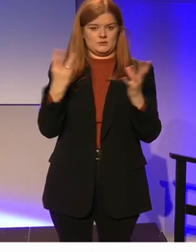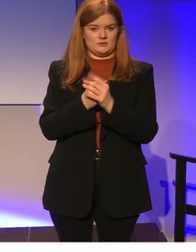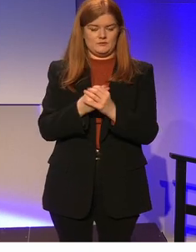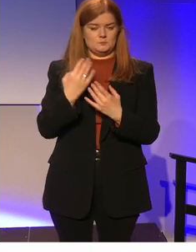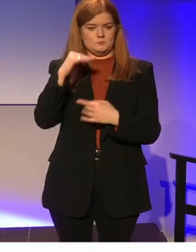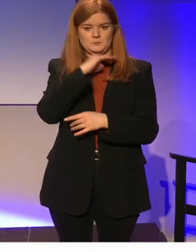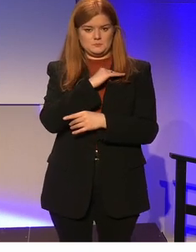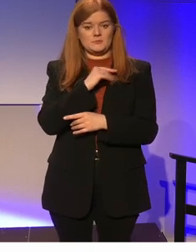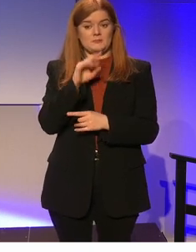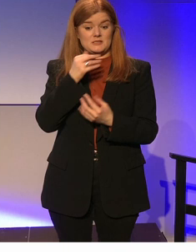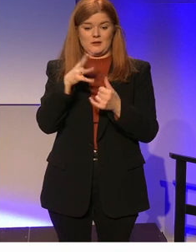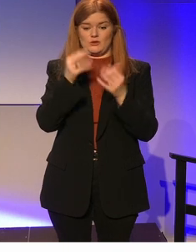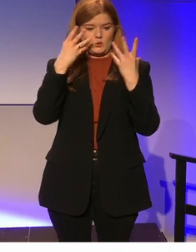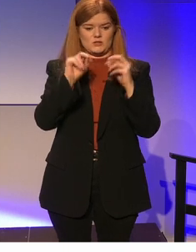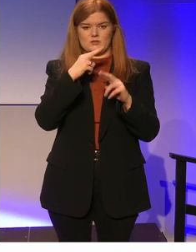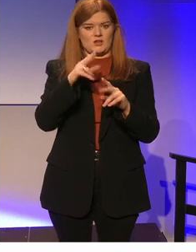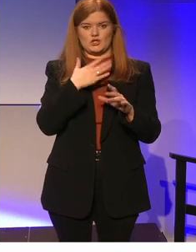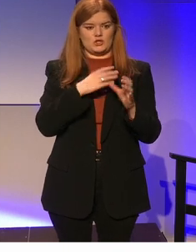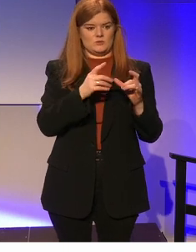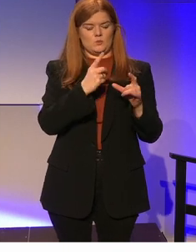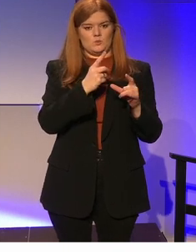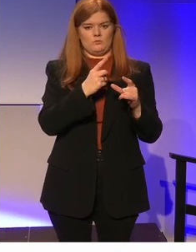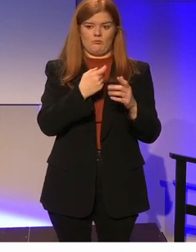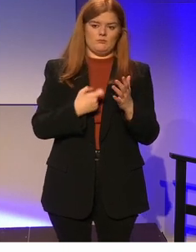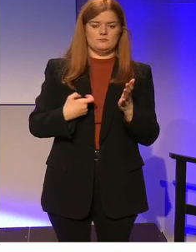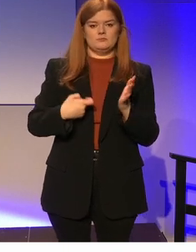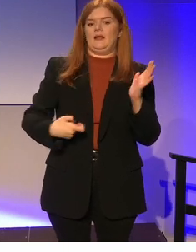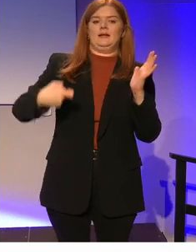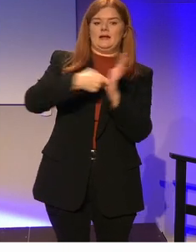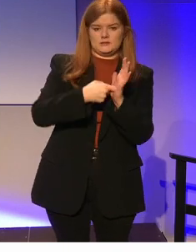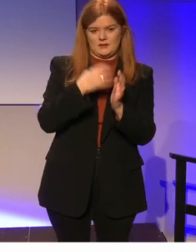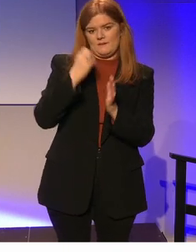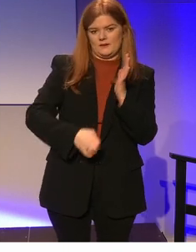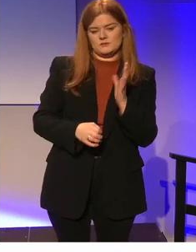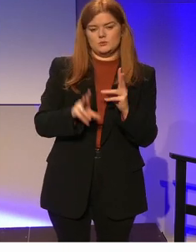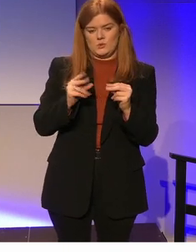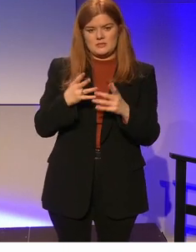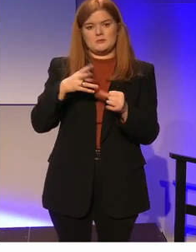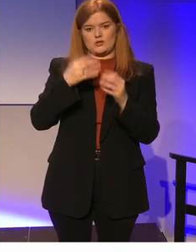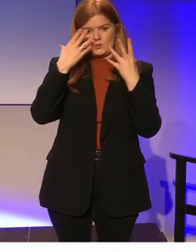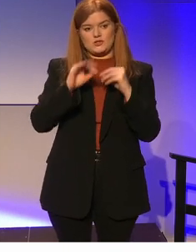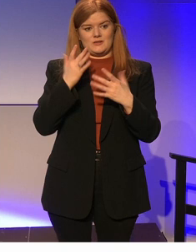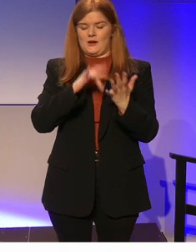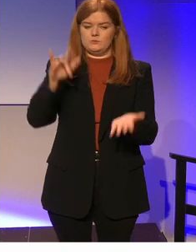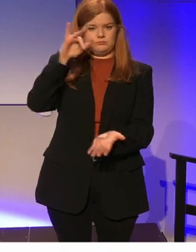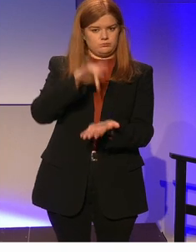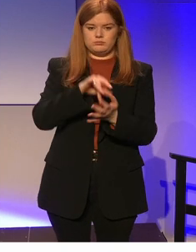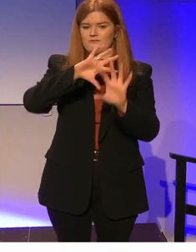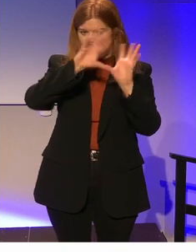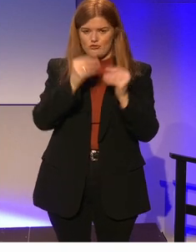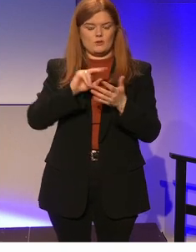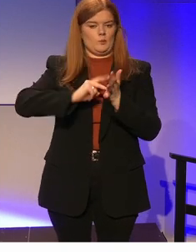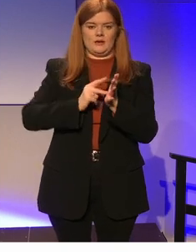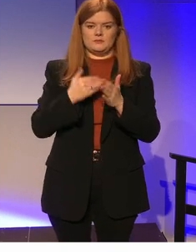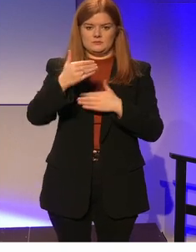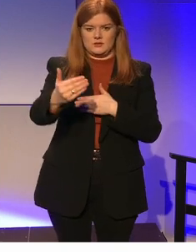special education is no longer something that's grafted on as it was. Special education is now at the centre of everything